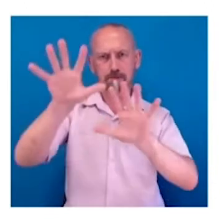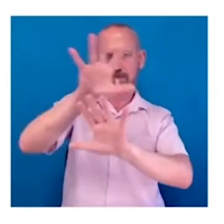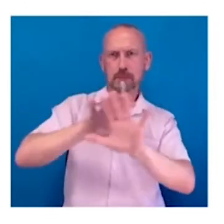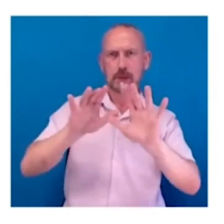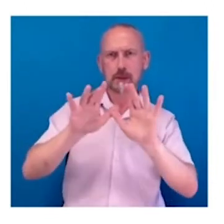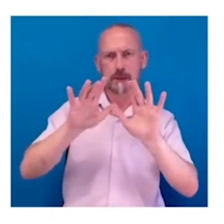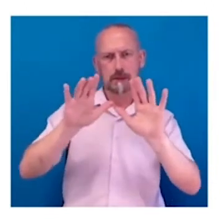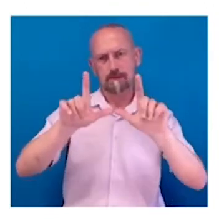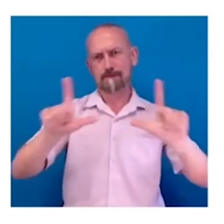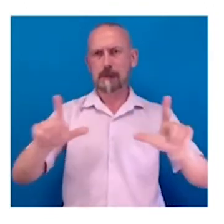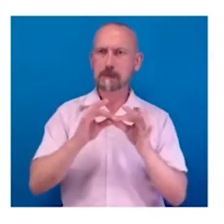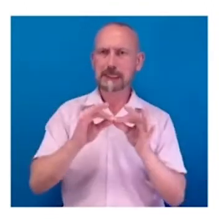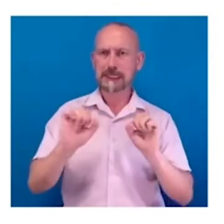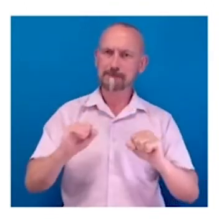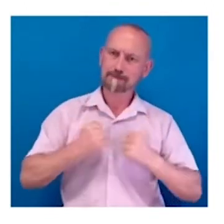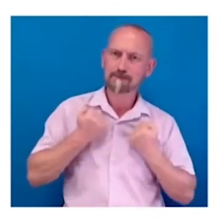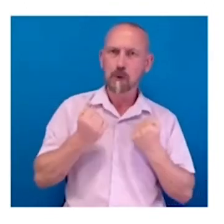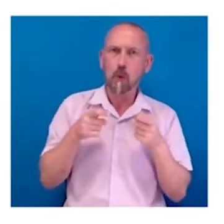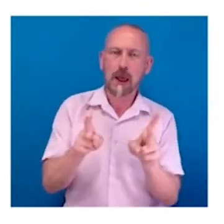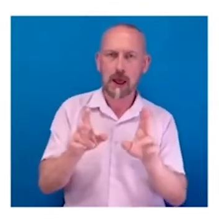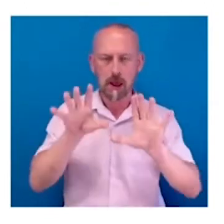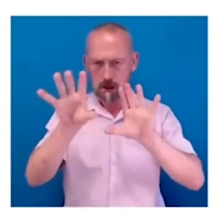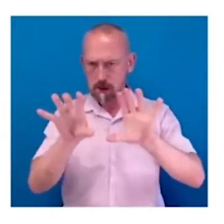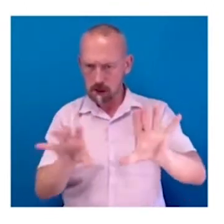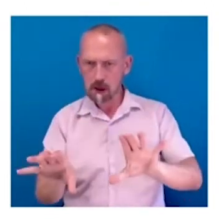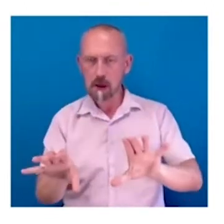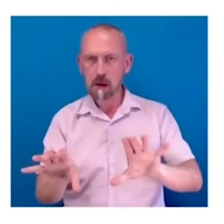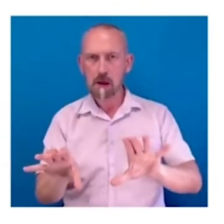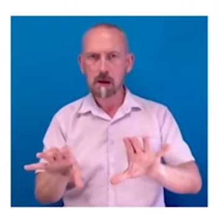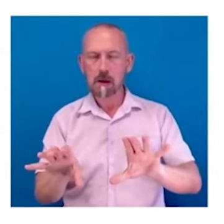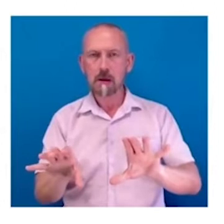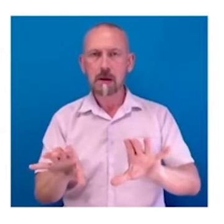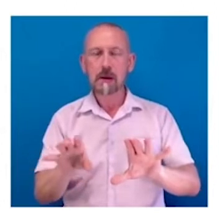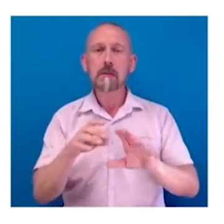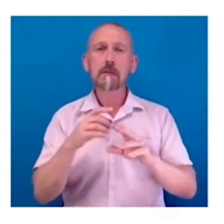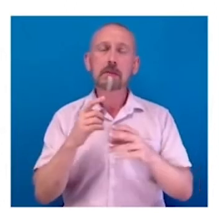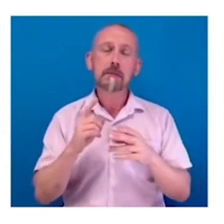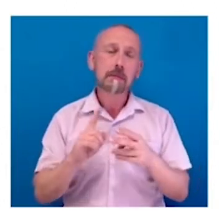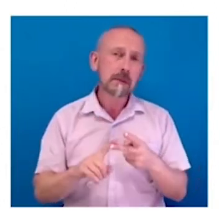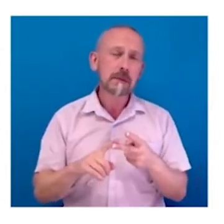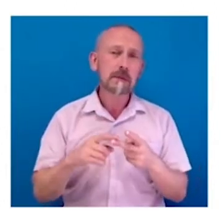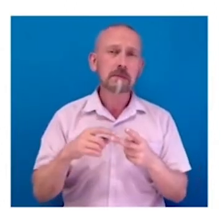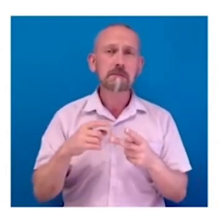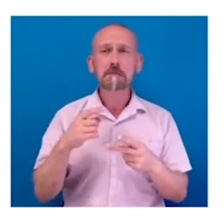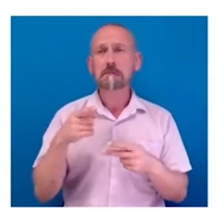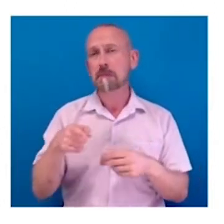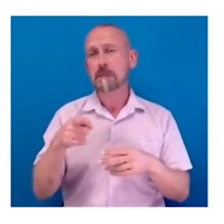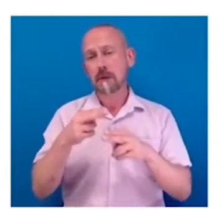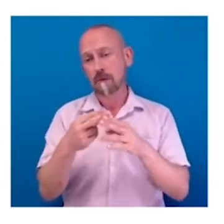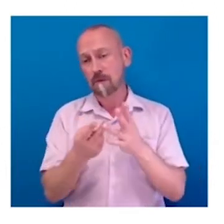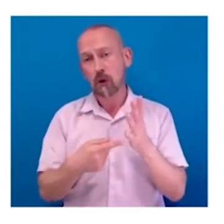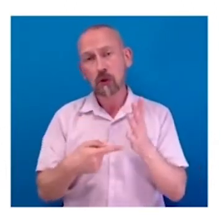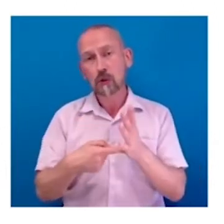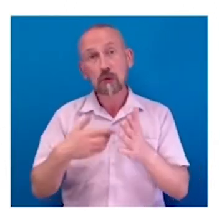identity and also how they how they function, not only technically, but, you know,